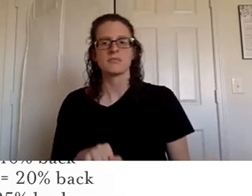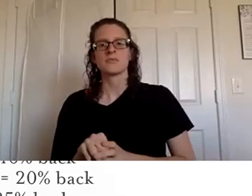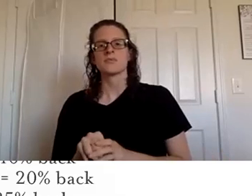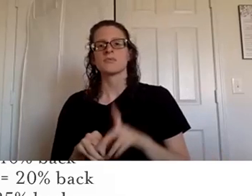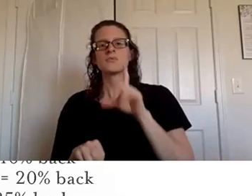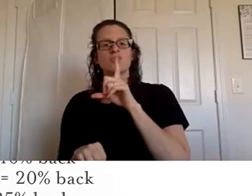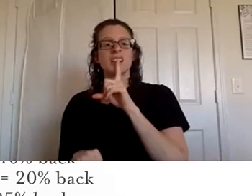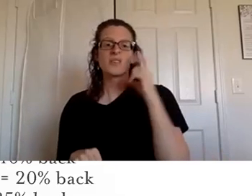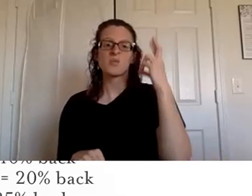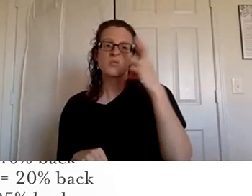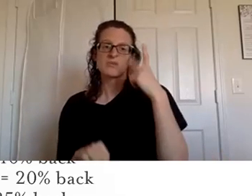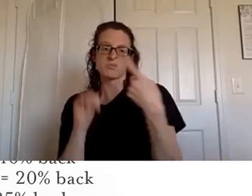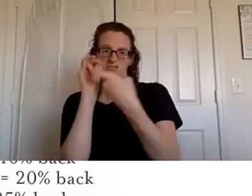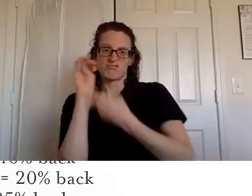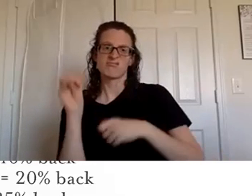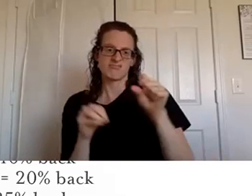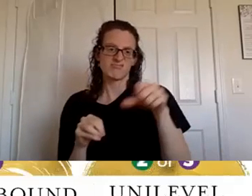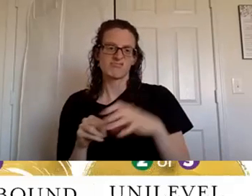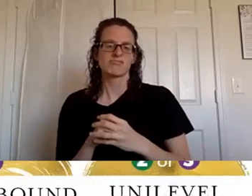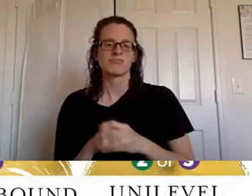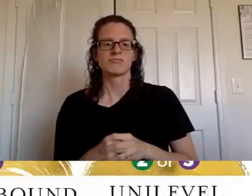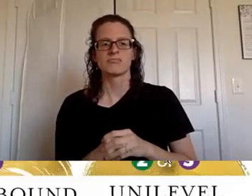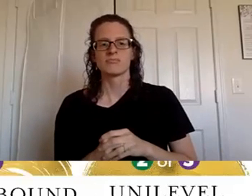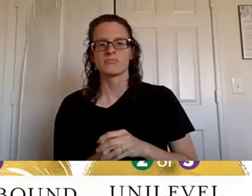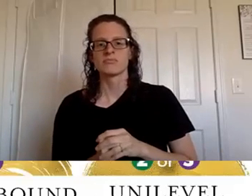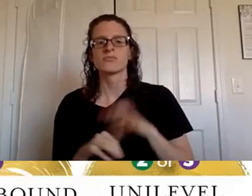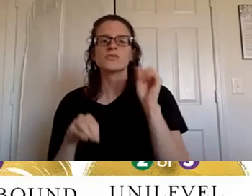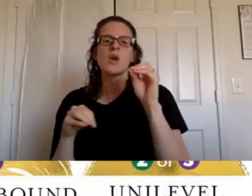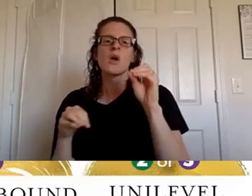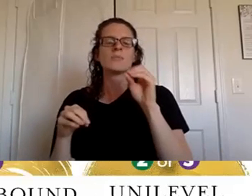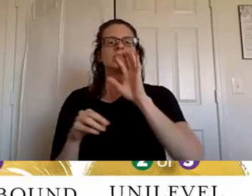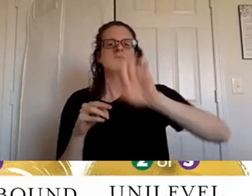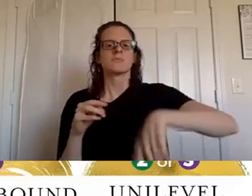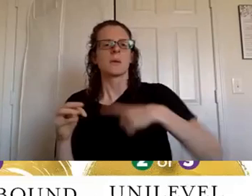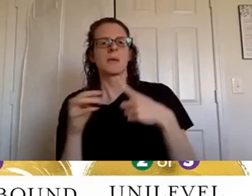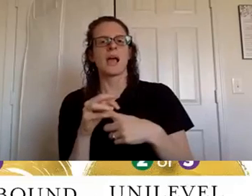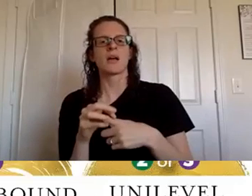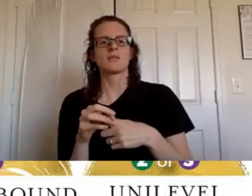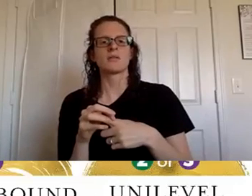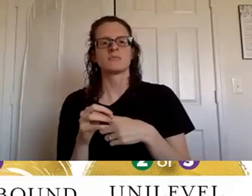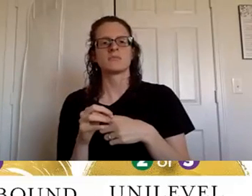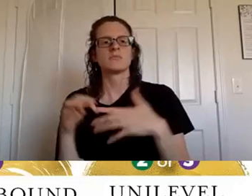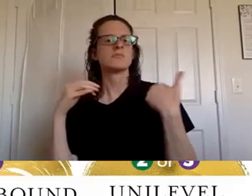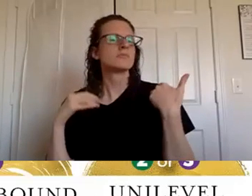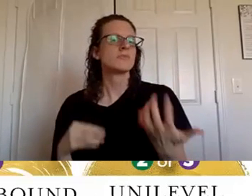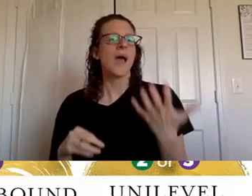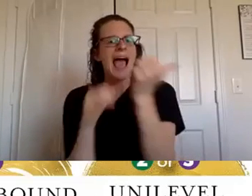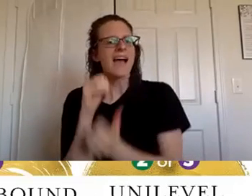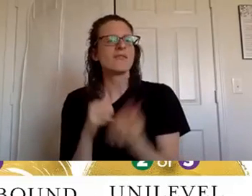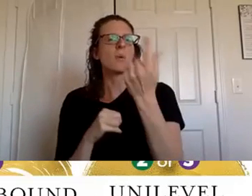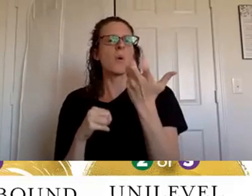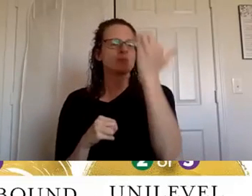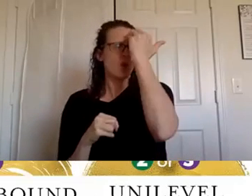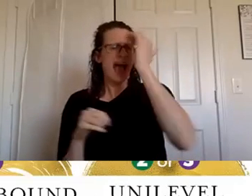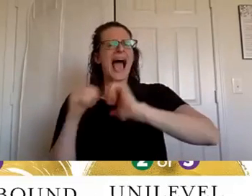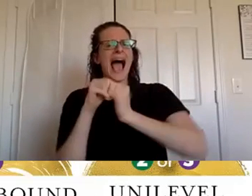reasonable um so let's get into the topic that everyone really wants to know how do you